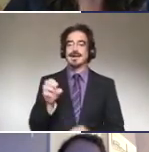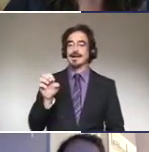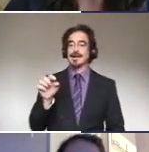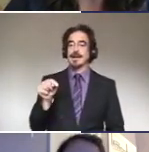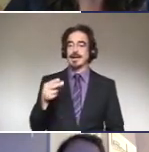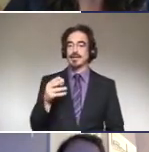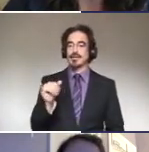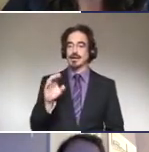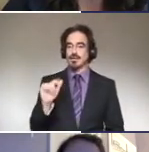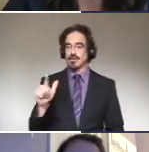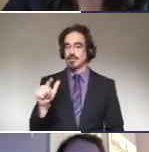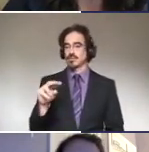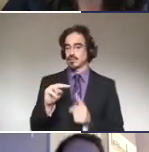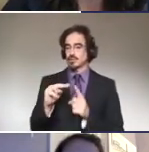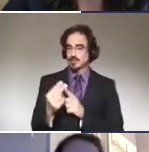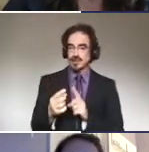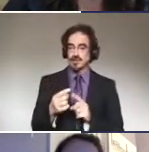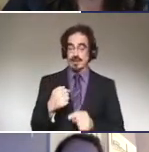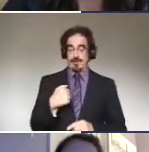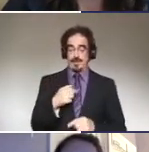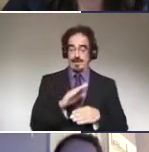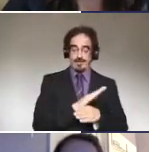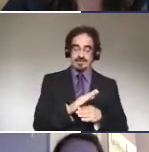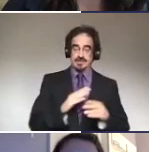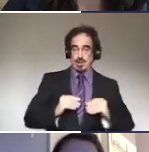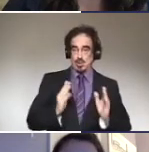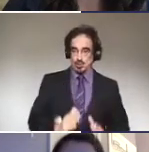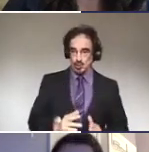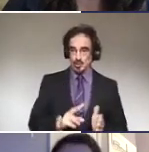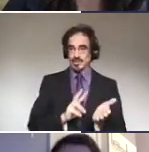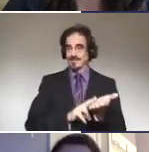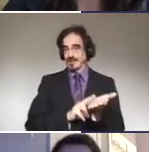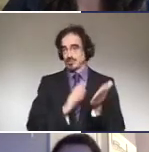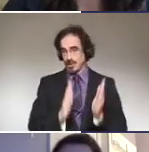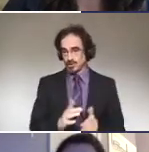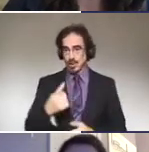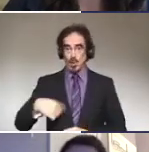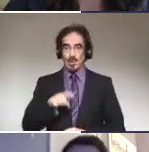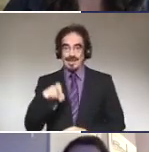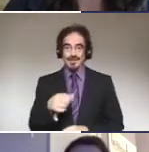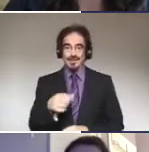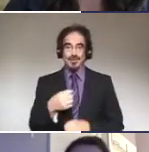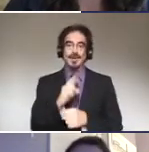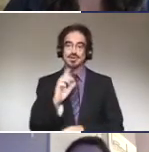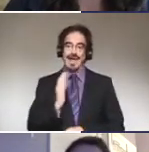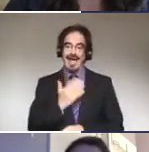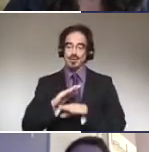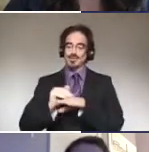and as veterinarian that we need to make sure our pet parents understand